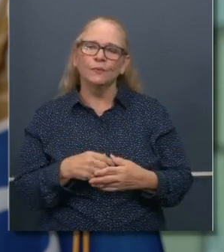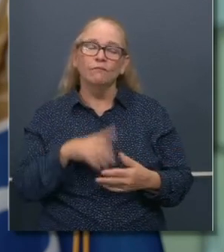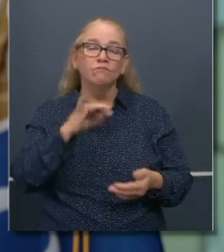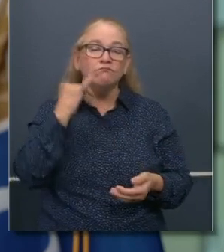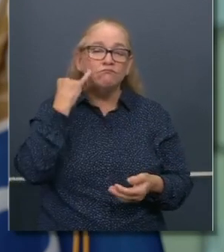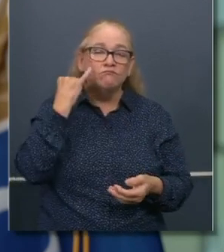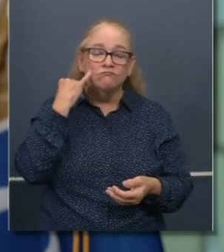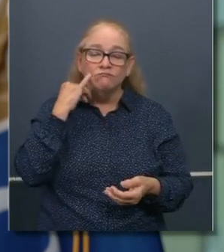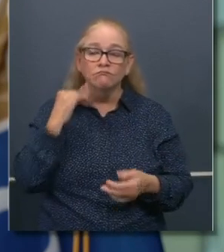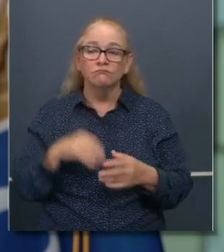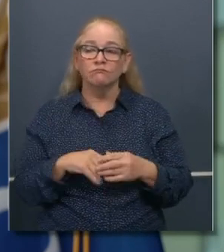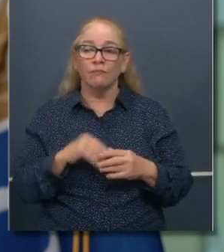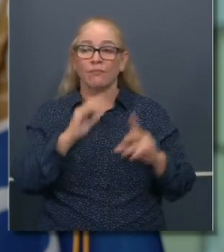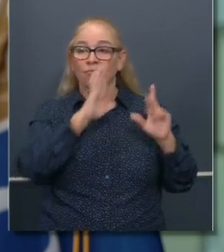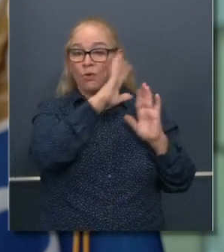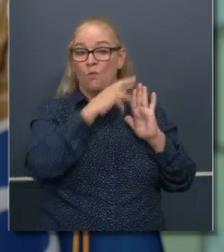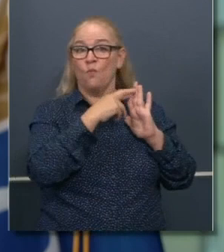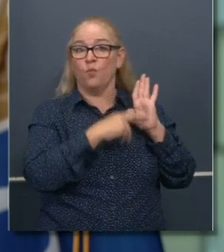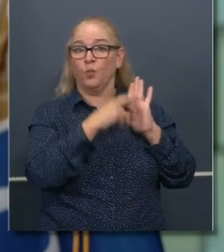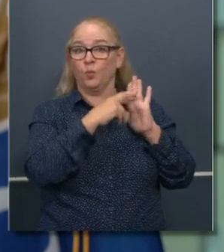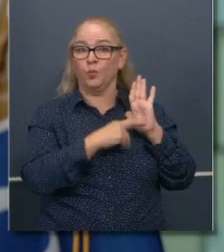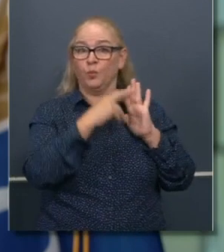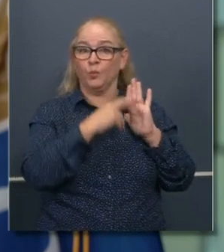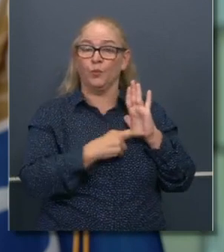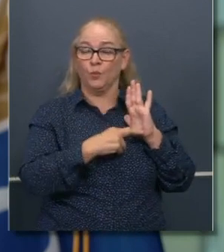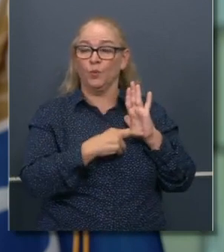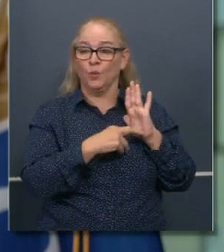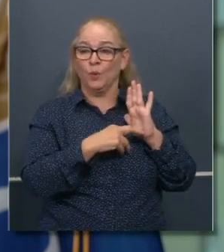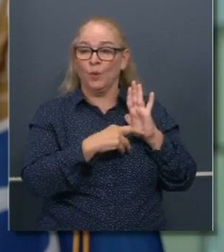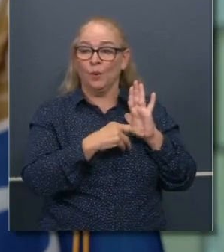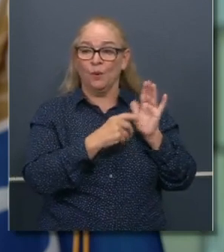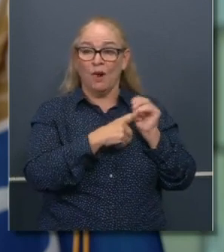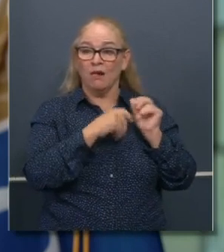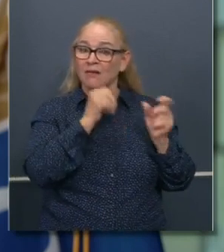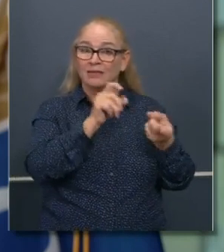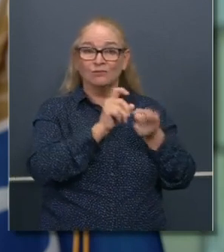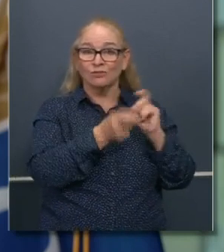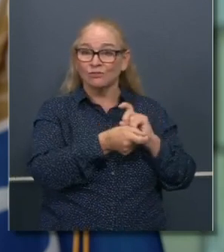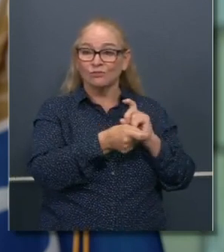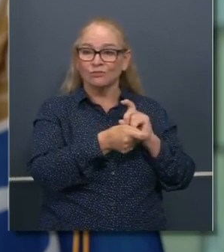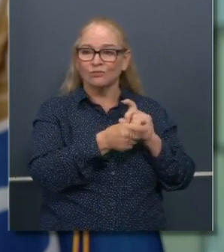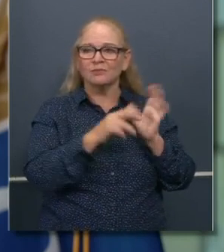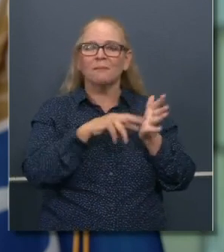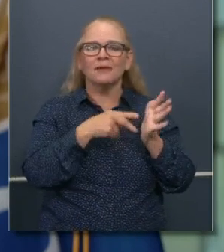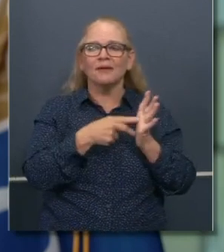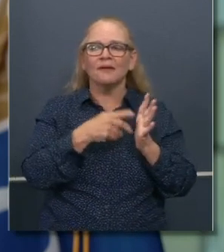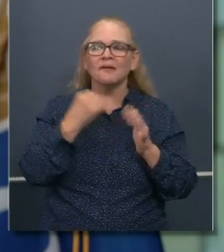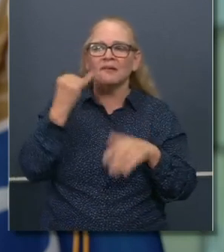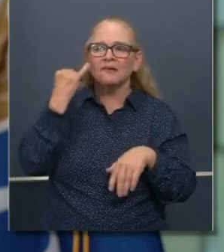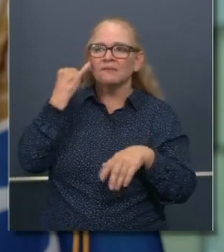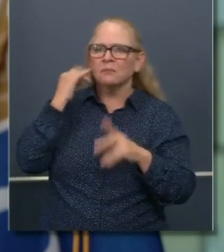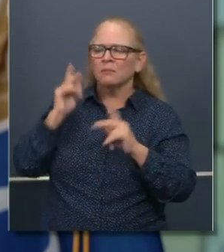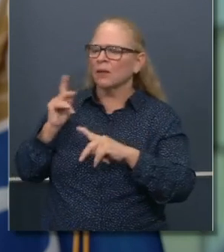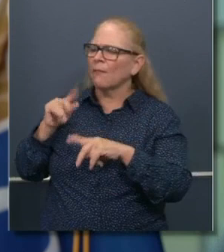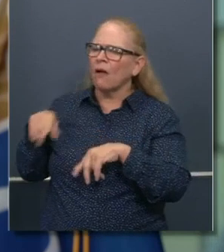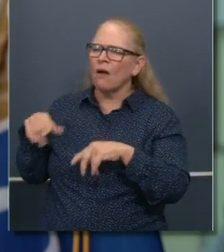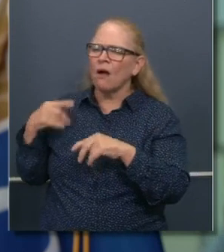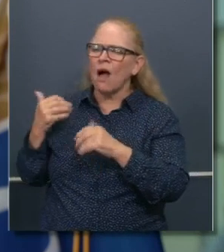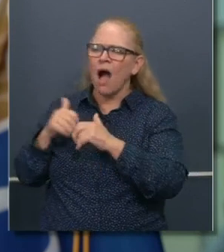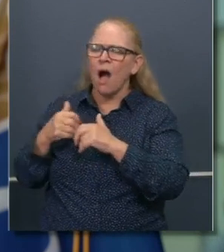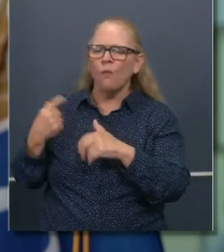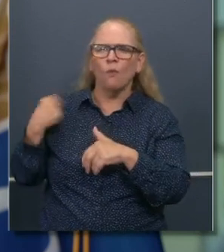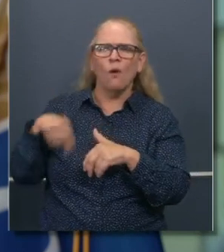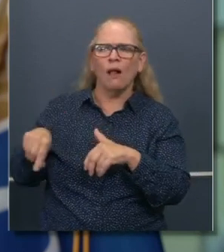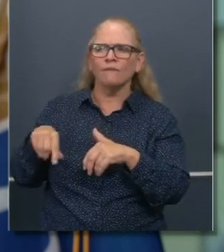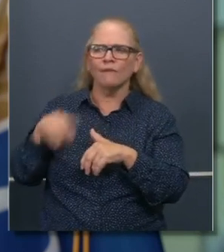of the requirements do not change, meaning the rules for eligibility don't change. The unfortunate part is in the